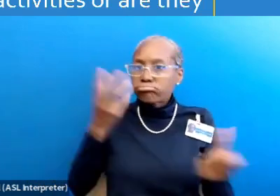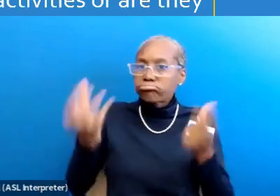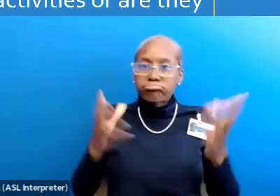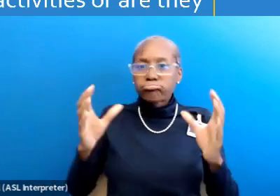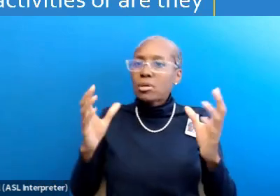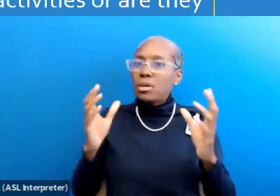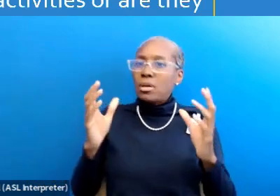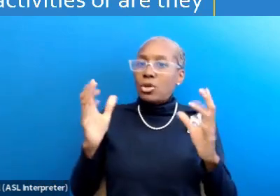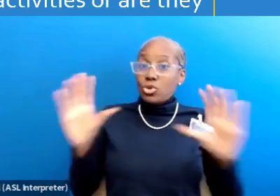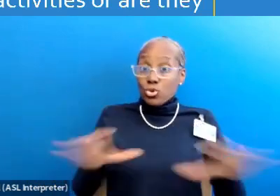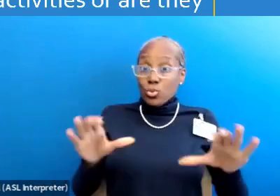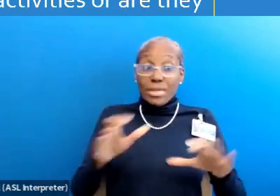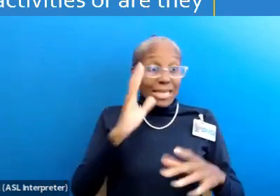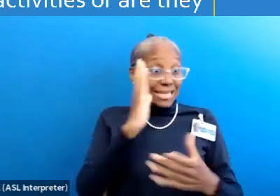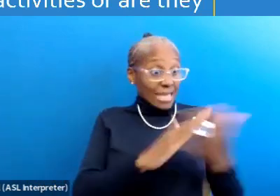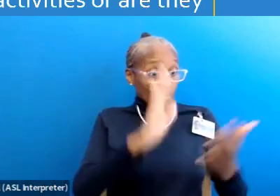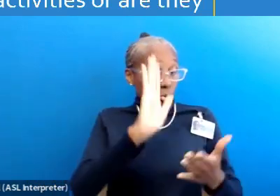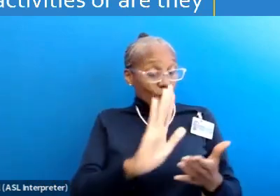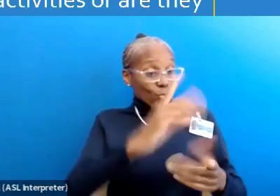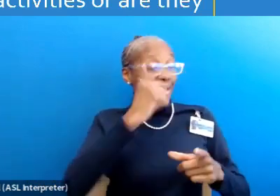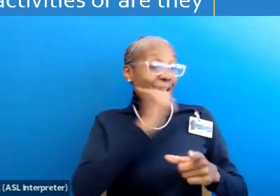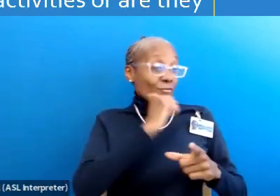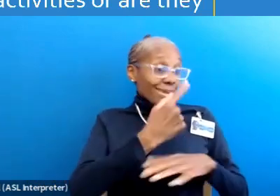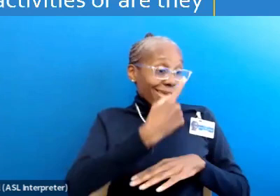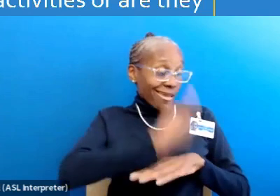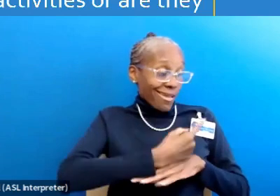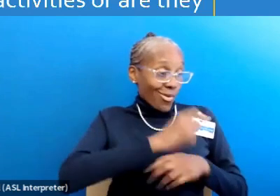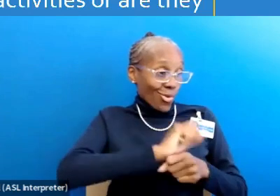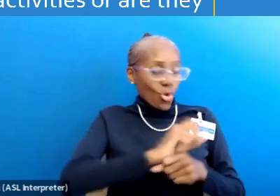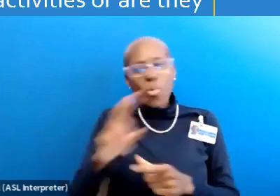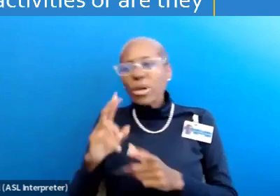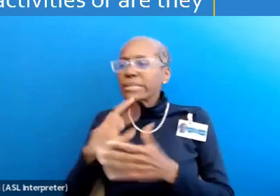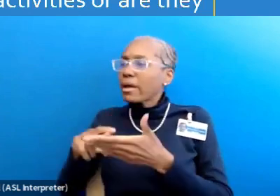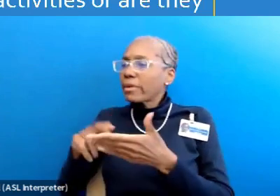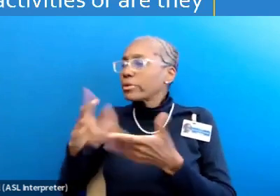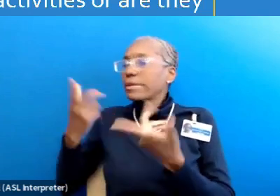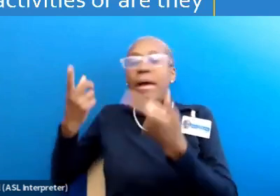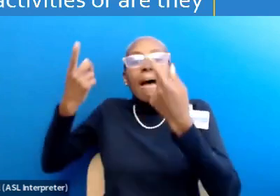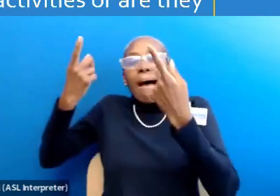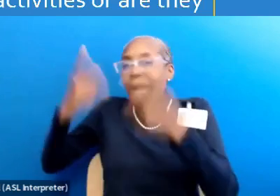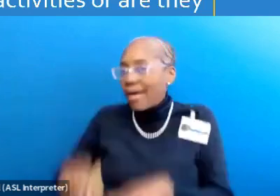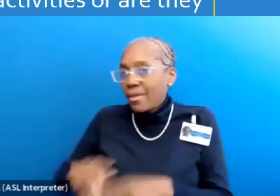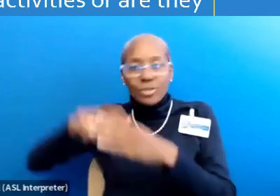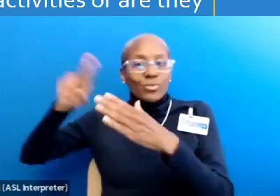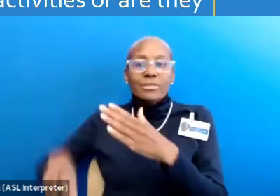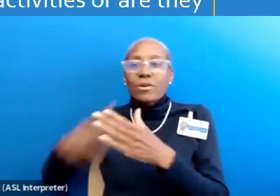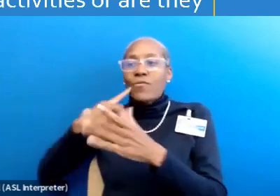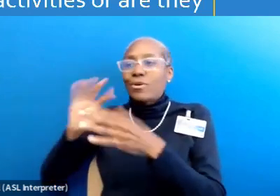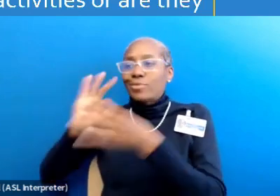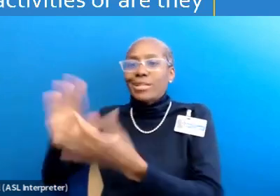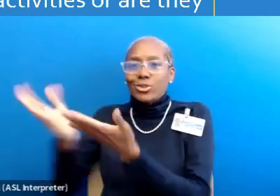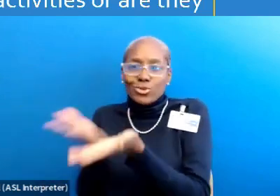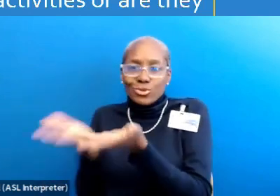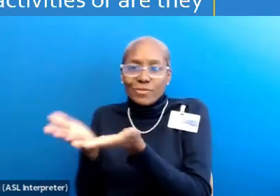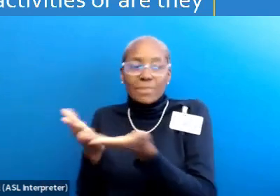daily work, or are they a byproduct of service-related tasks? If you look at it from that perspective, we might conclude